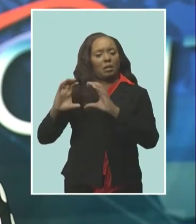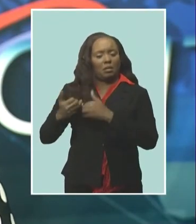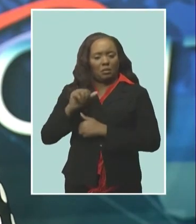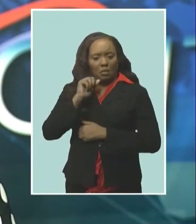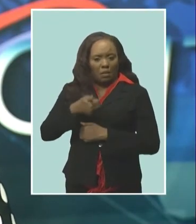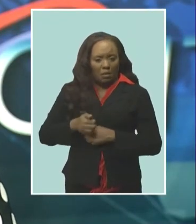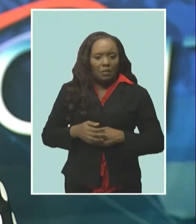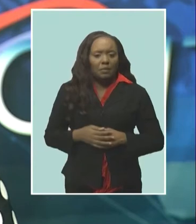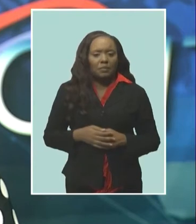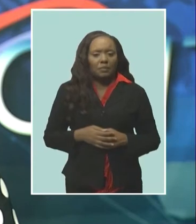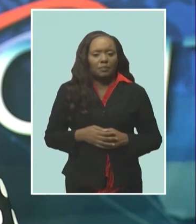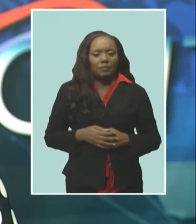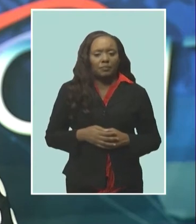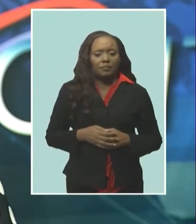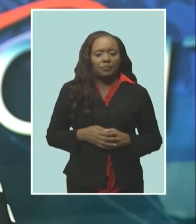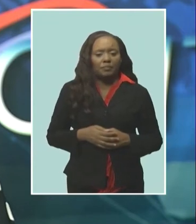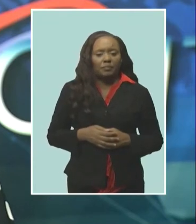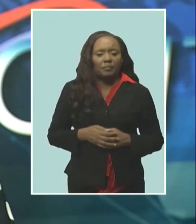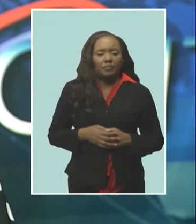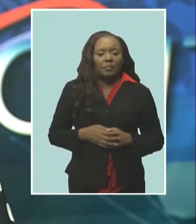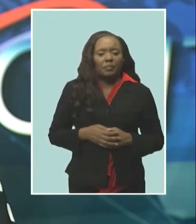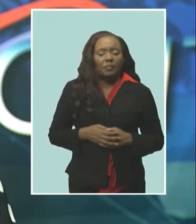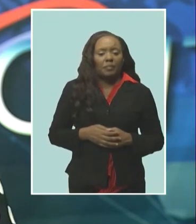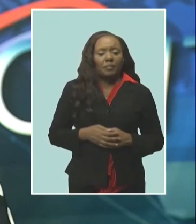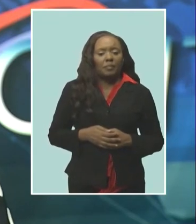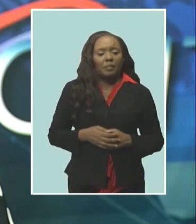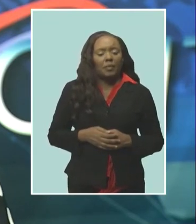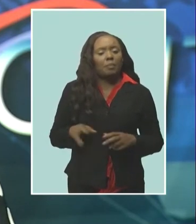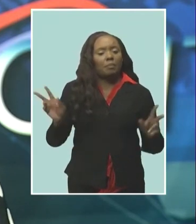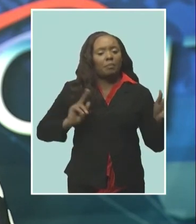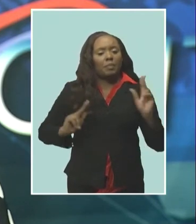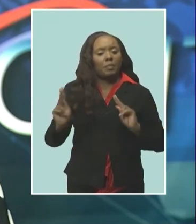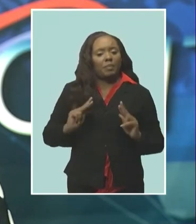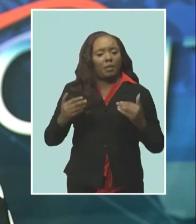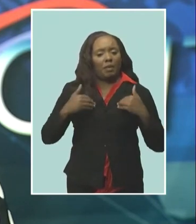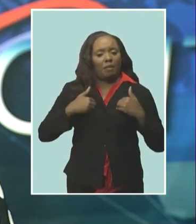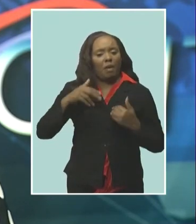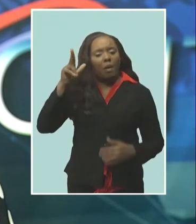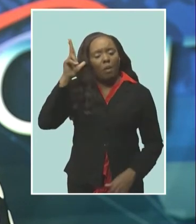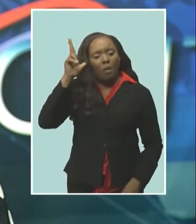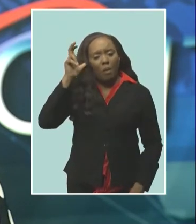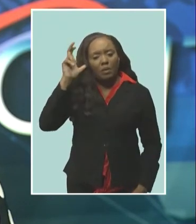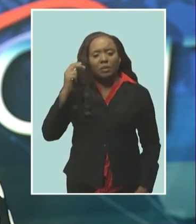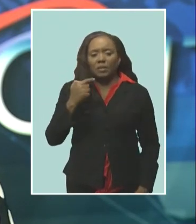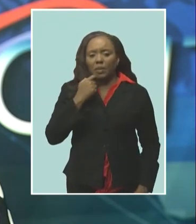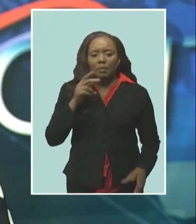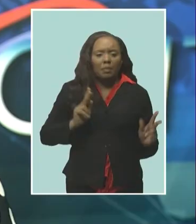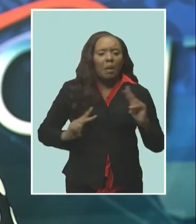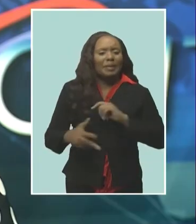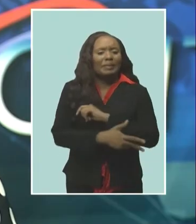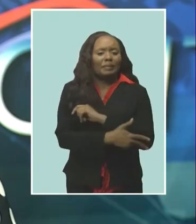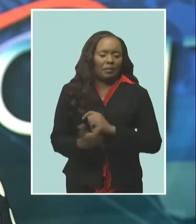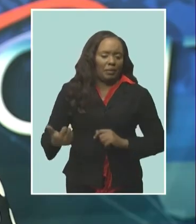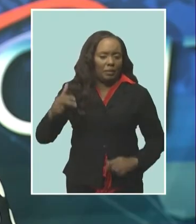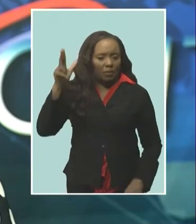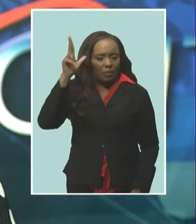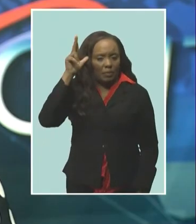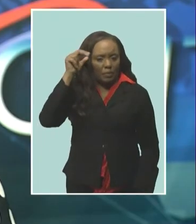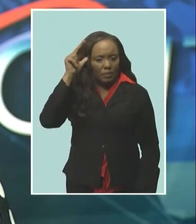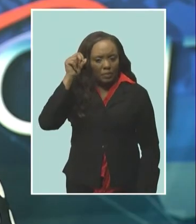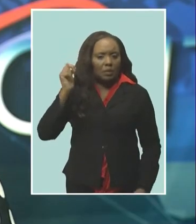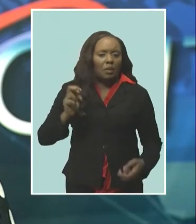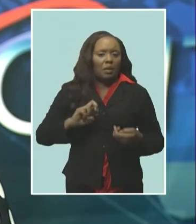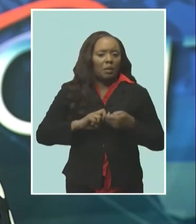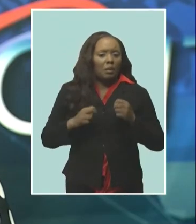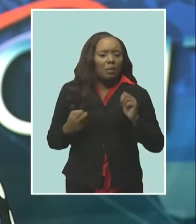horse owners are concerned by what appears to be a rise in theft of their animals the problem has been